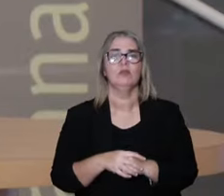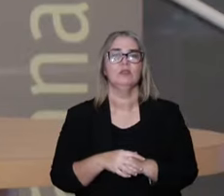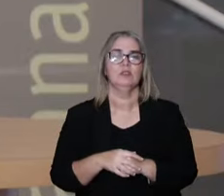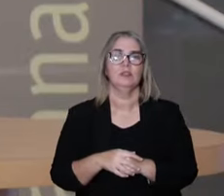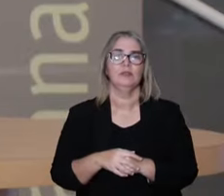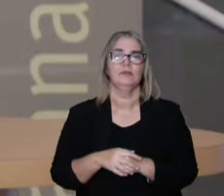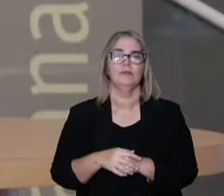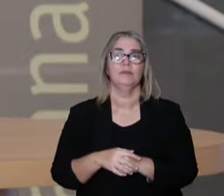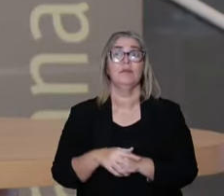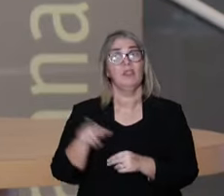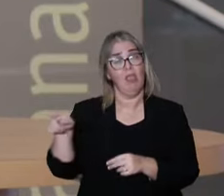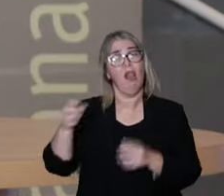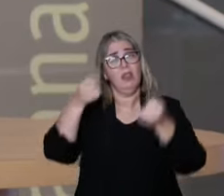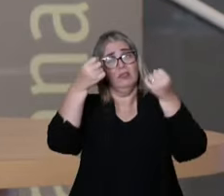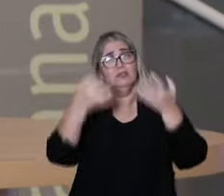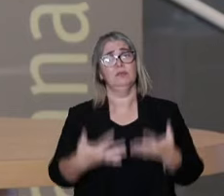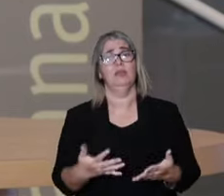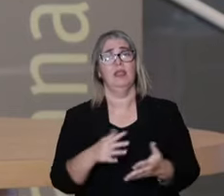needs.